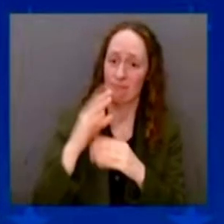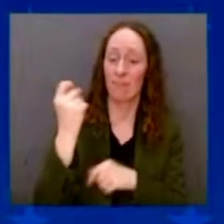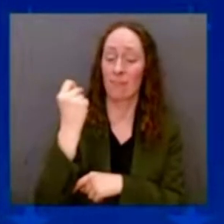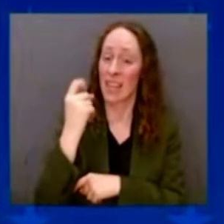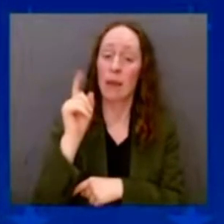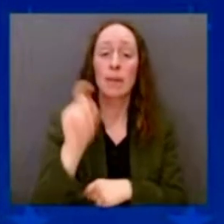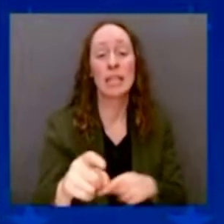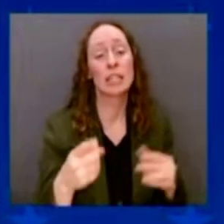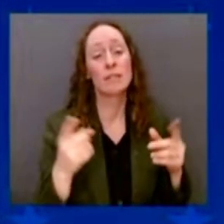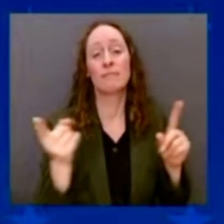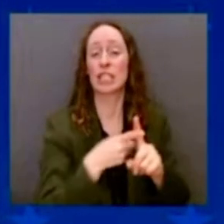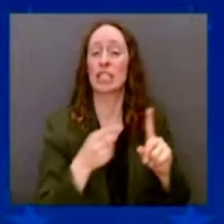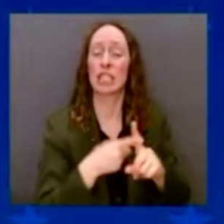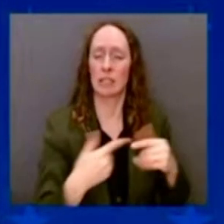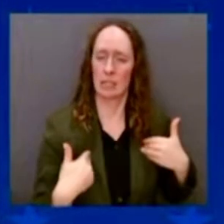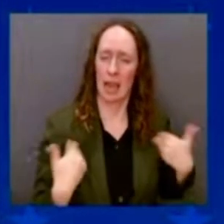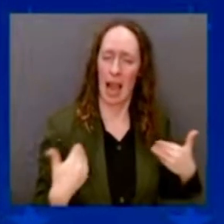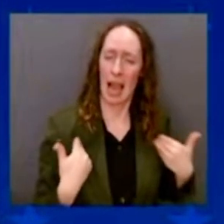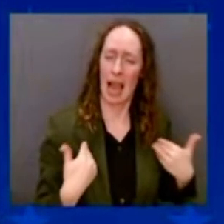school.